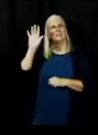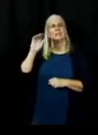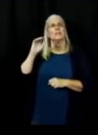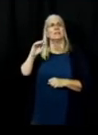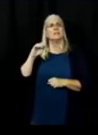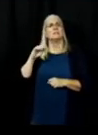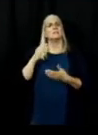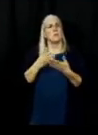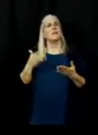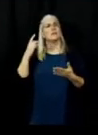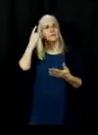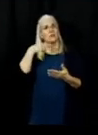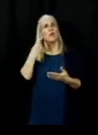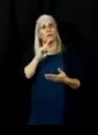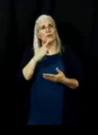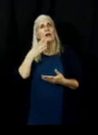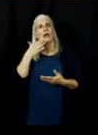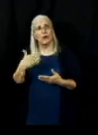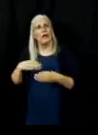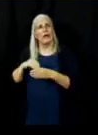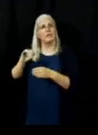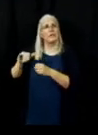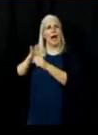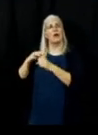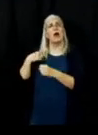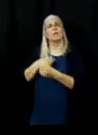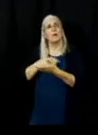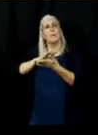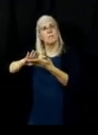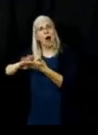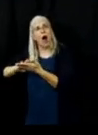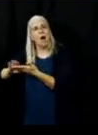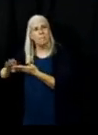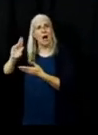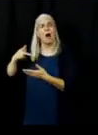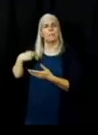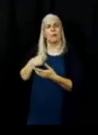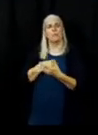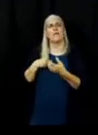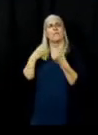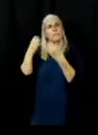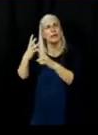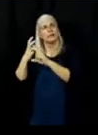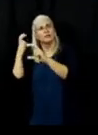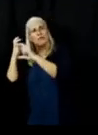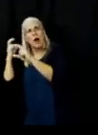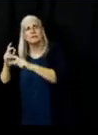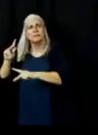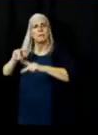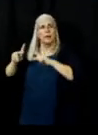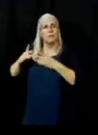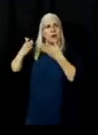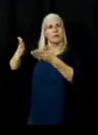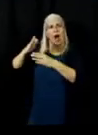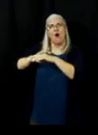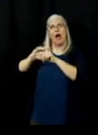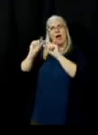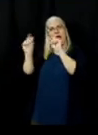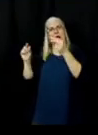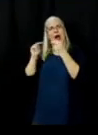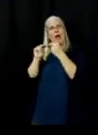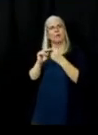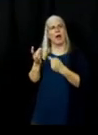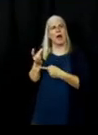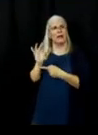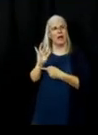good in there we're mopping up all that stuff we have a lot of resources along that Highway 89 corridor we have surge resources every